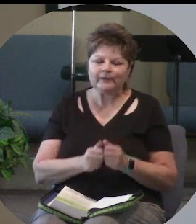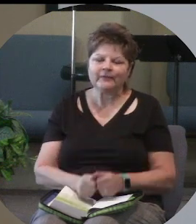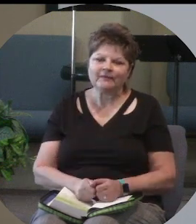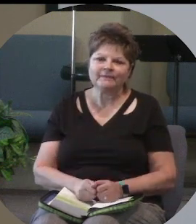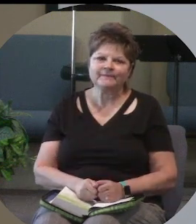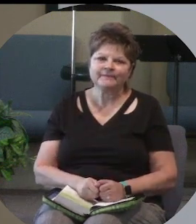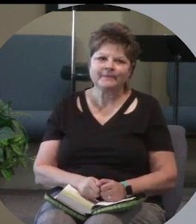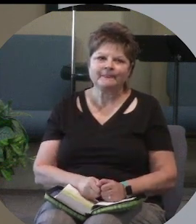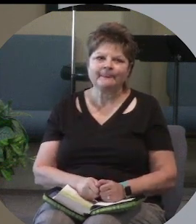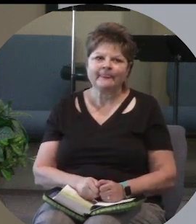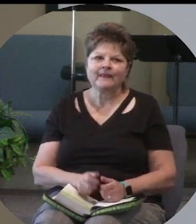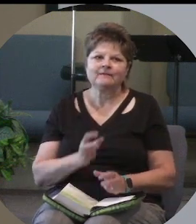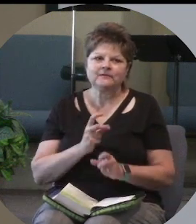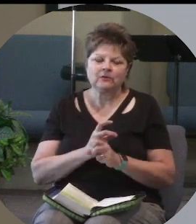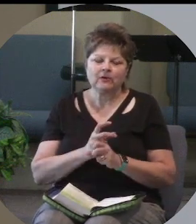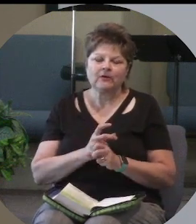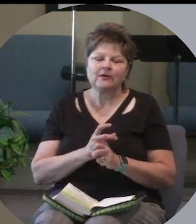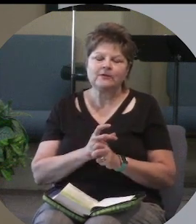It's kind of hard